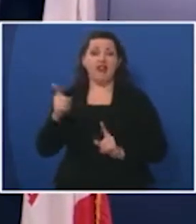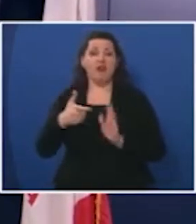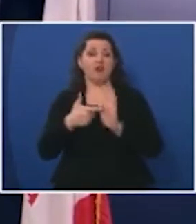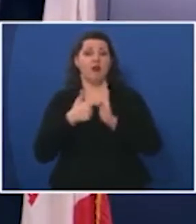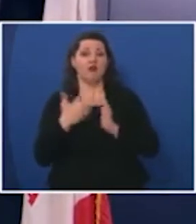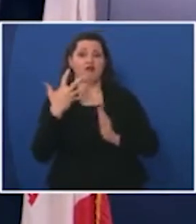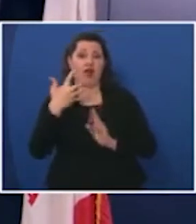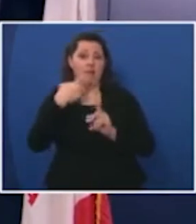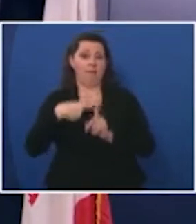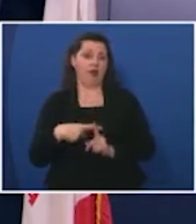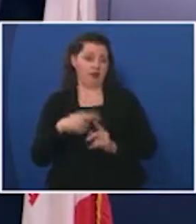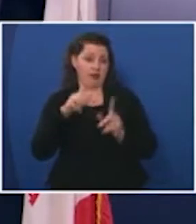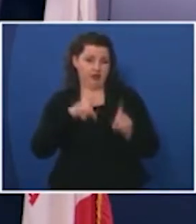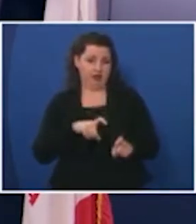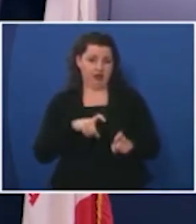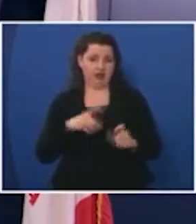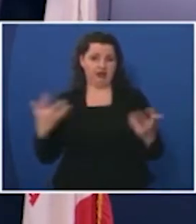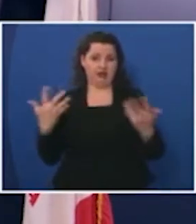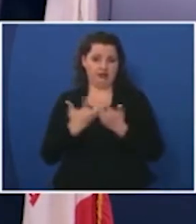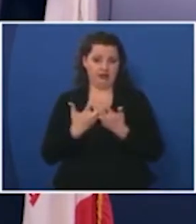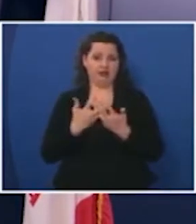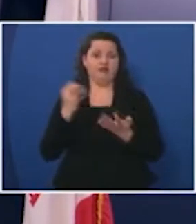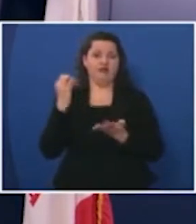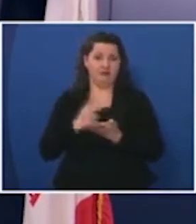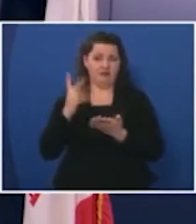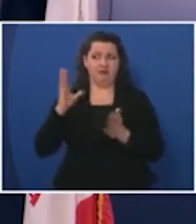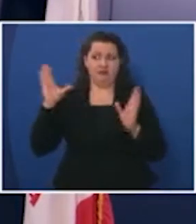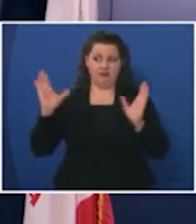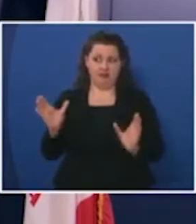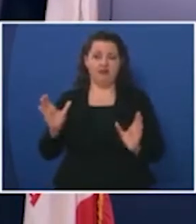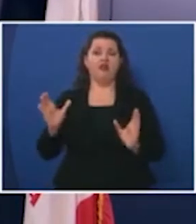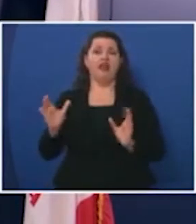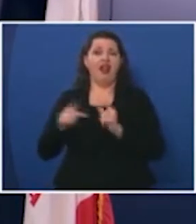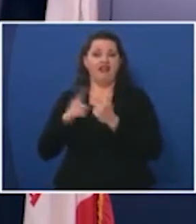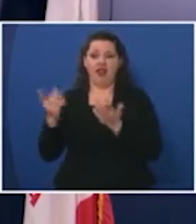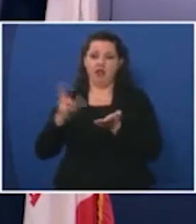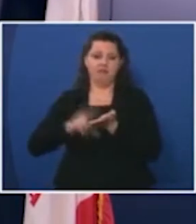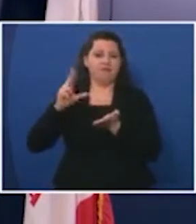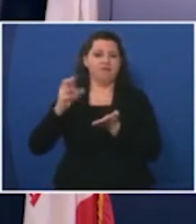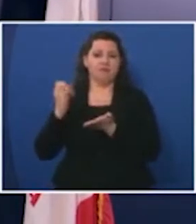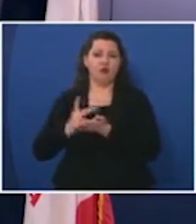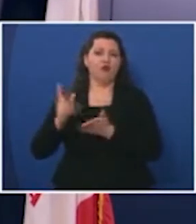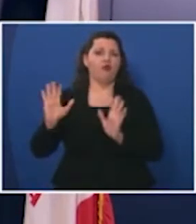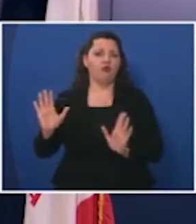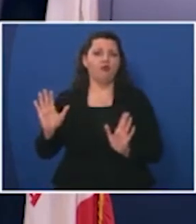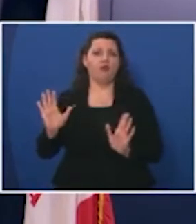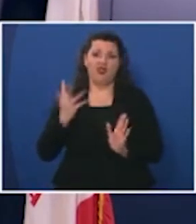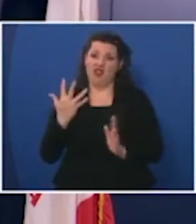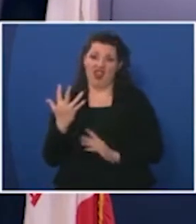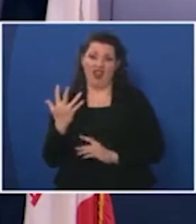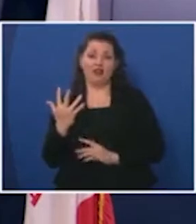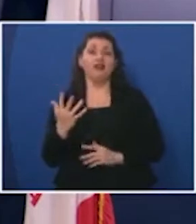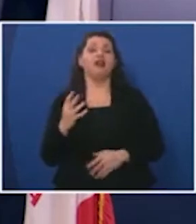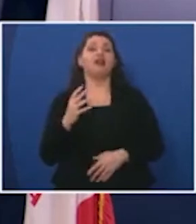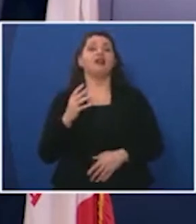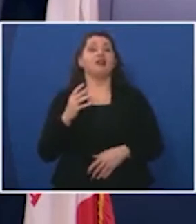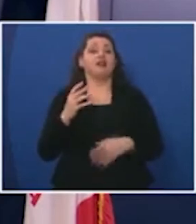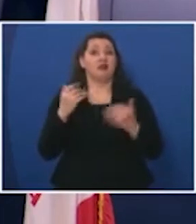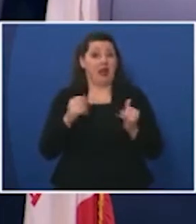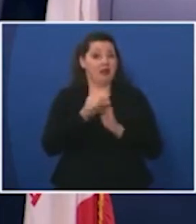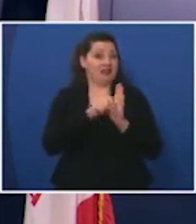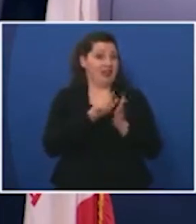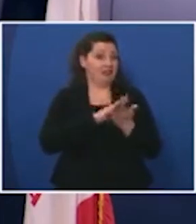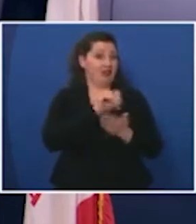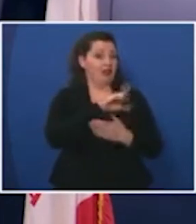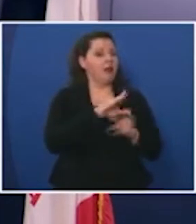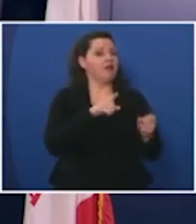positive tests to be validated by the cdc and then they were signed off as being able to go ahead and run